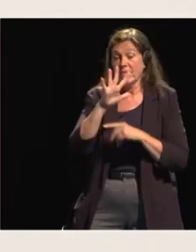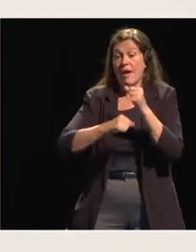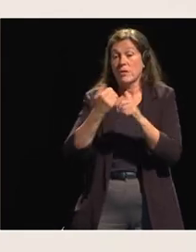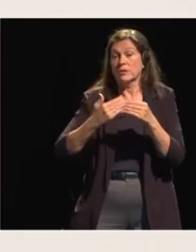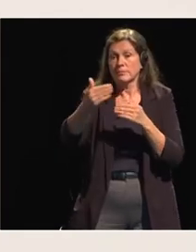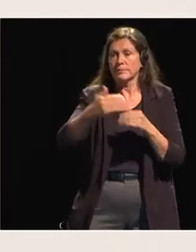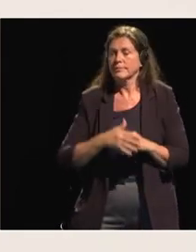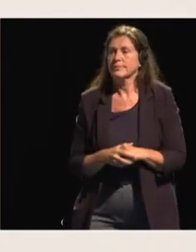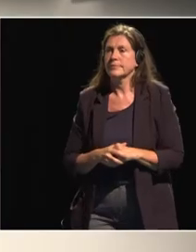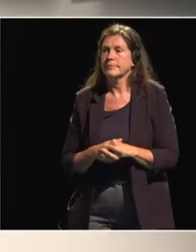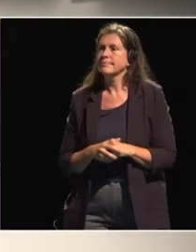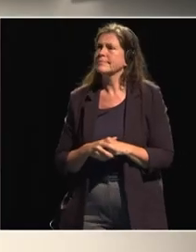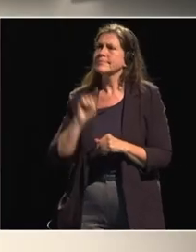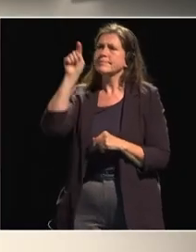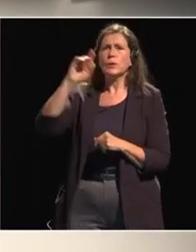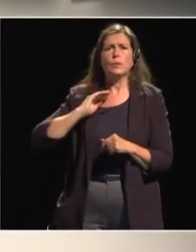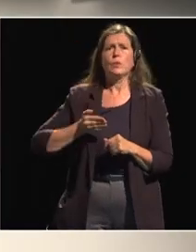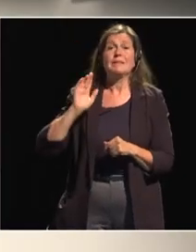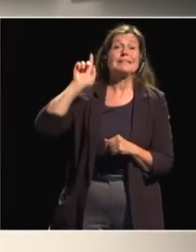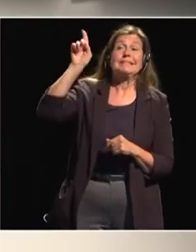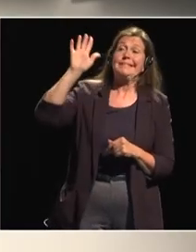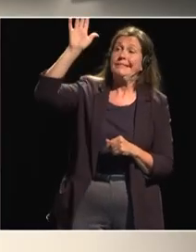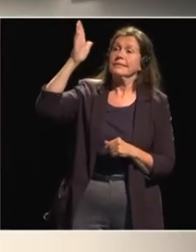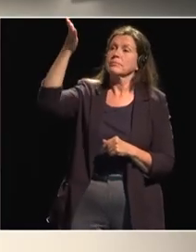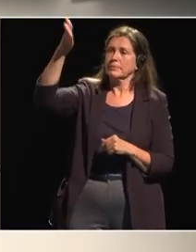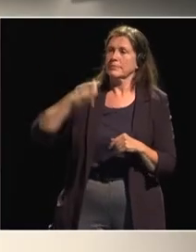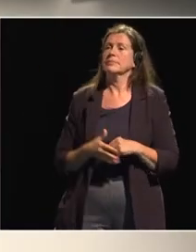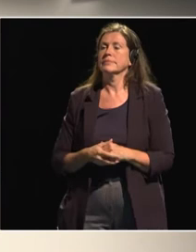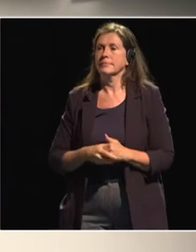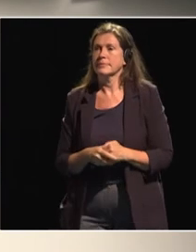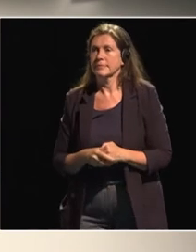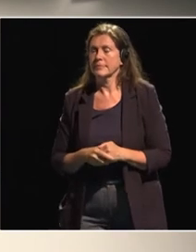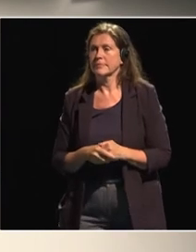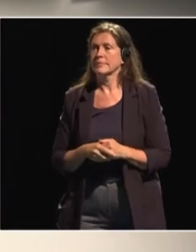you there's a lady at the back who would like to ask a question